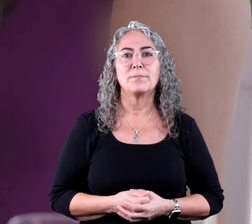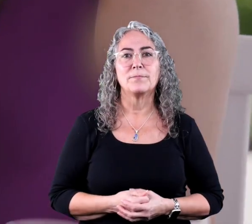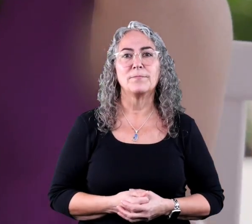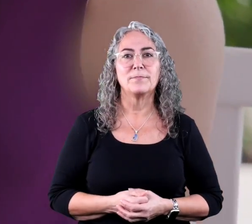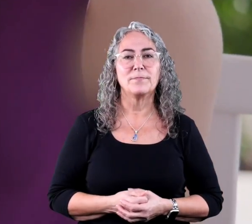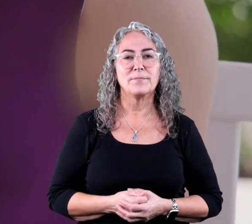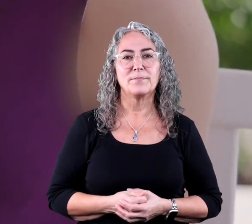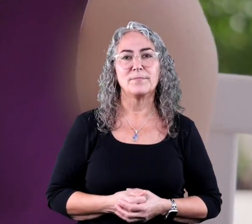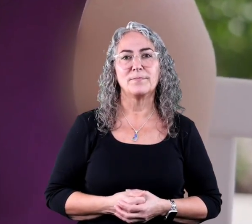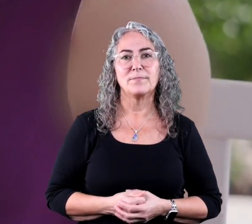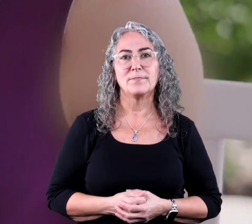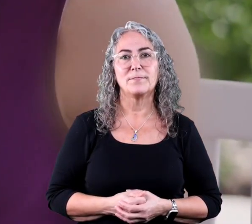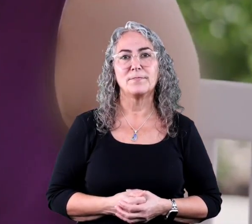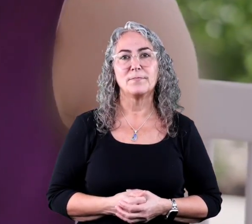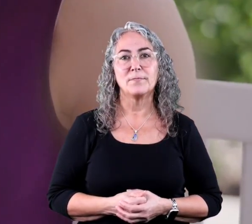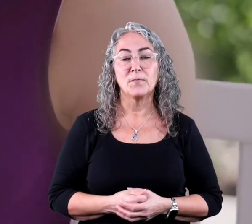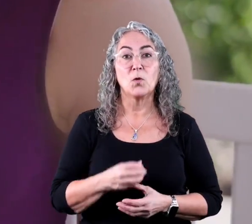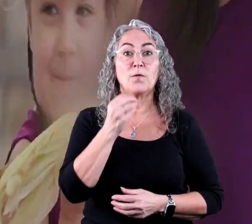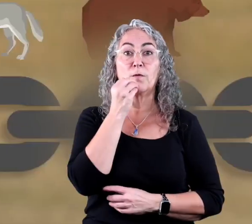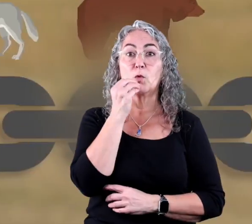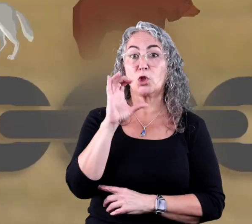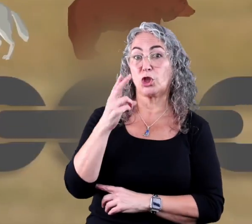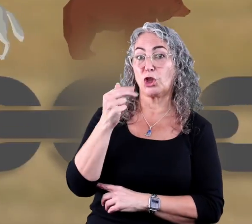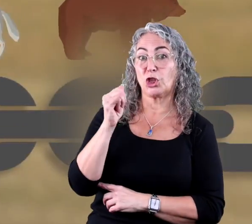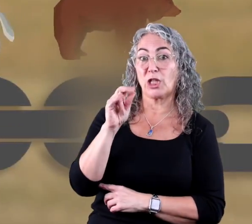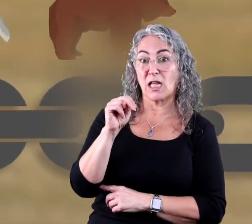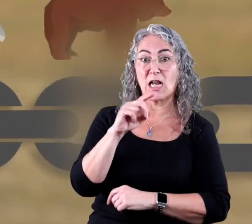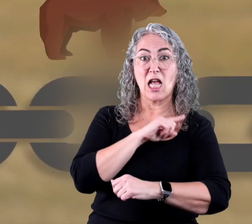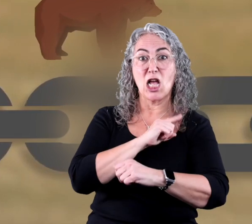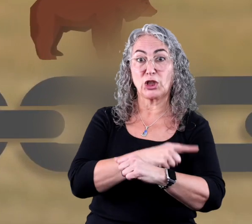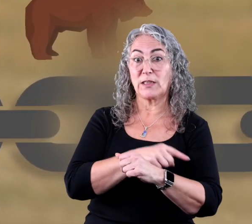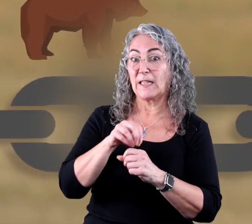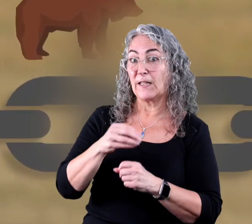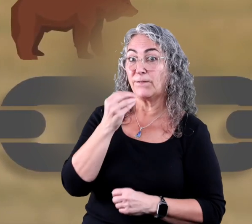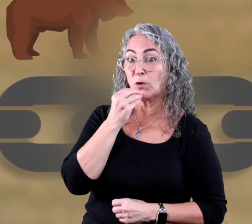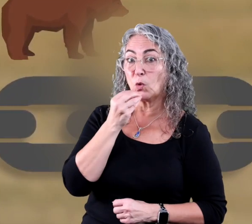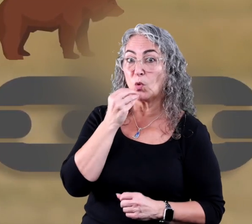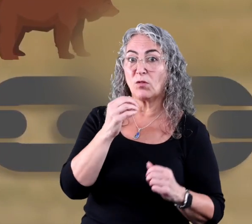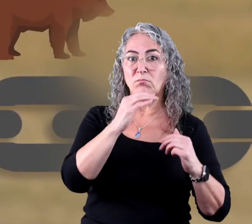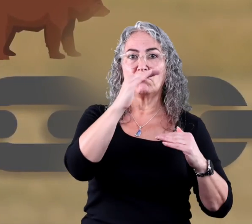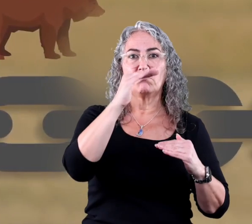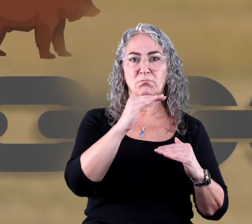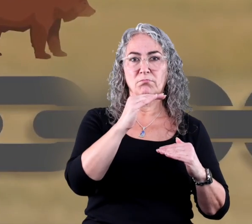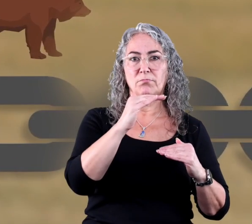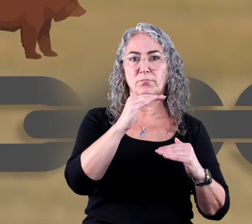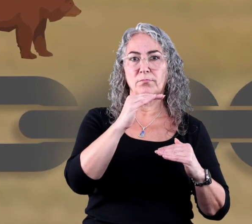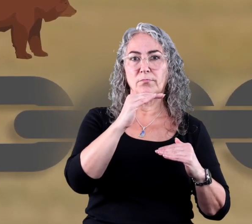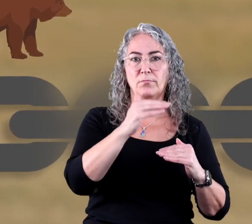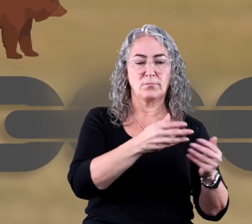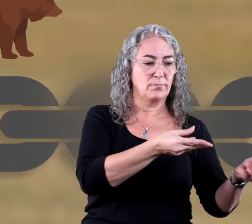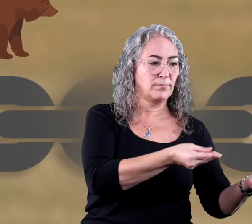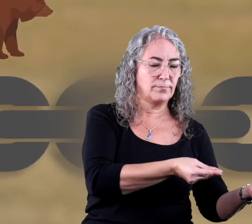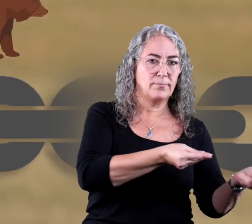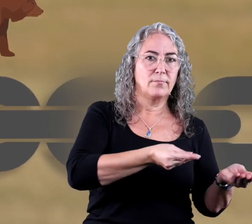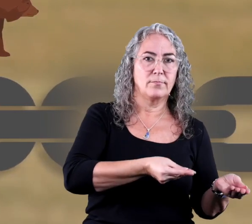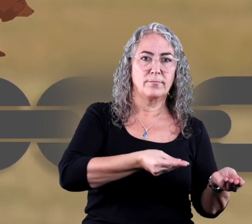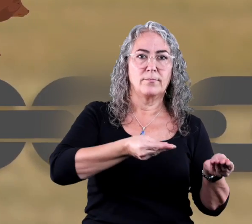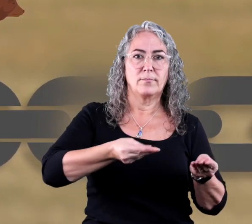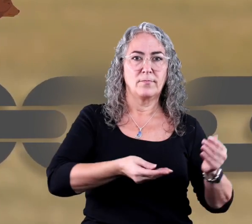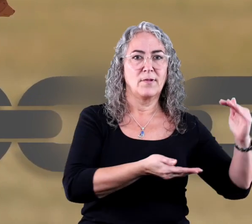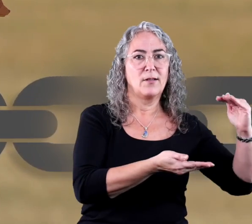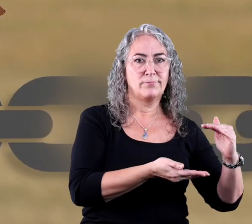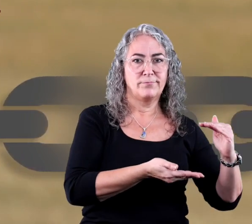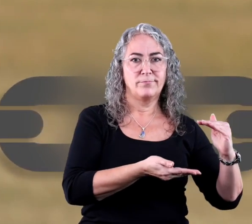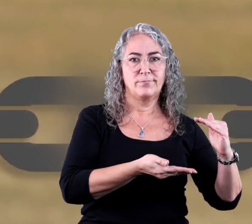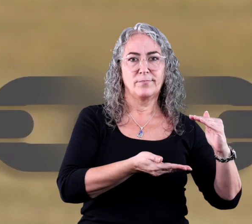you can from corn that you eat yourself. In the food chain, the energy in food is passed down from one consumer to the